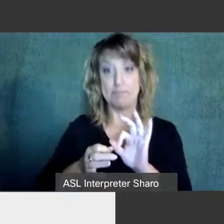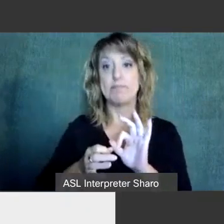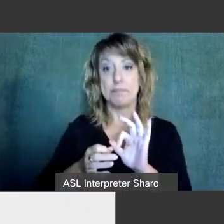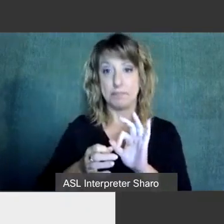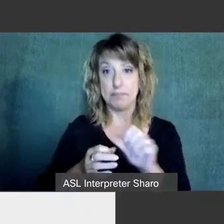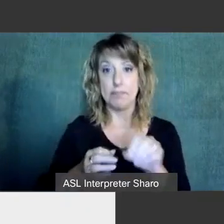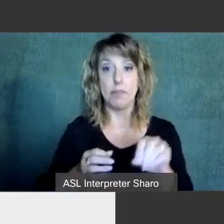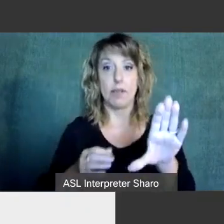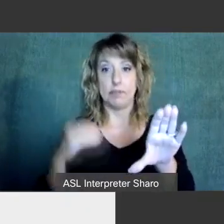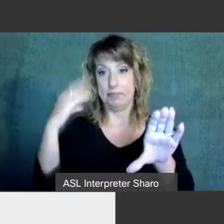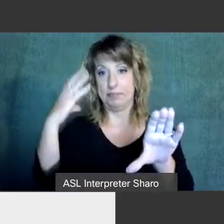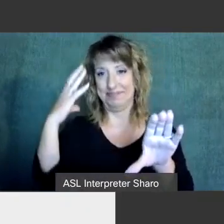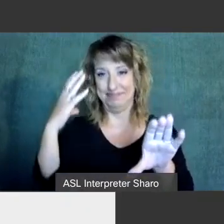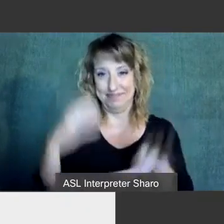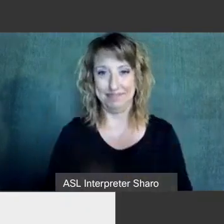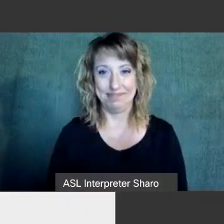video on.